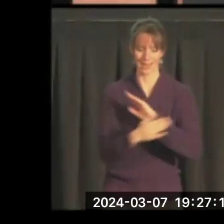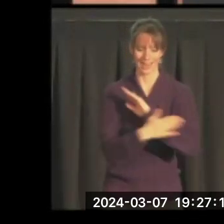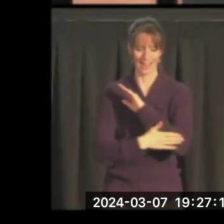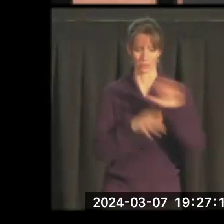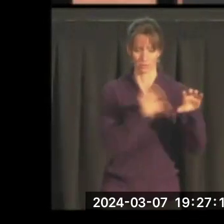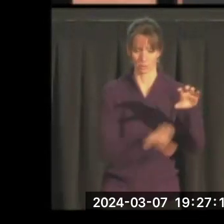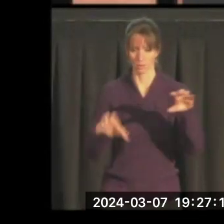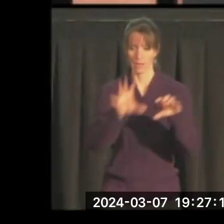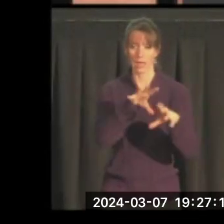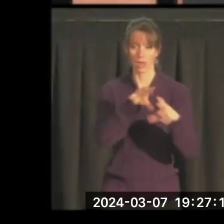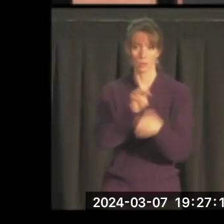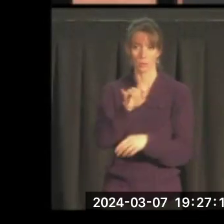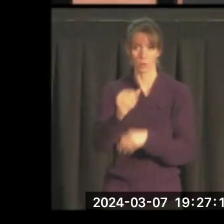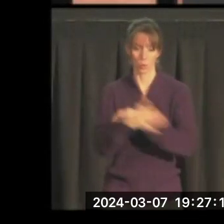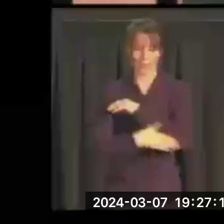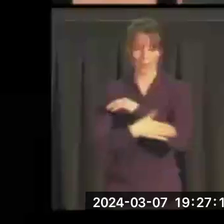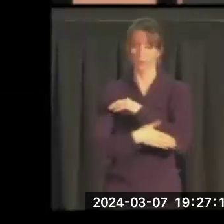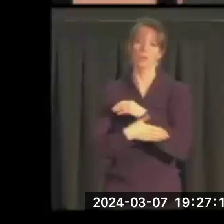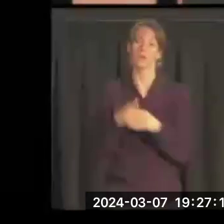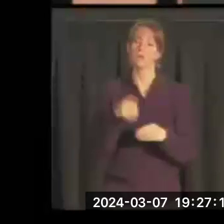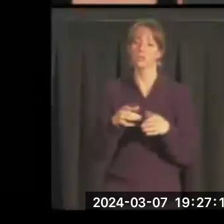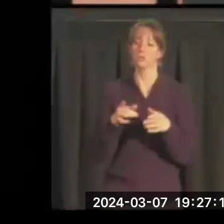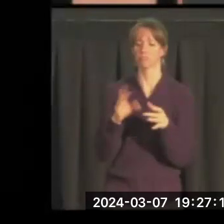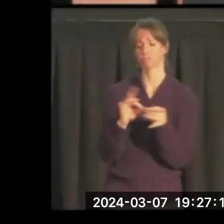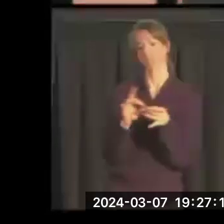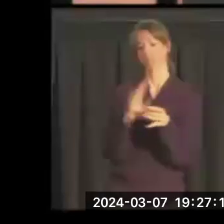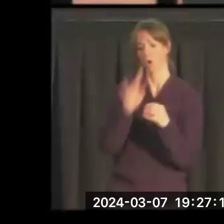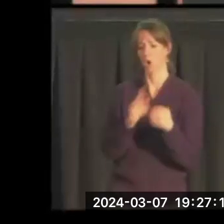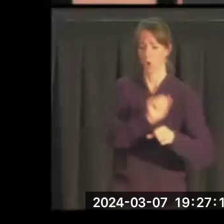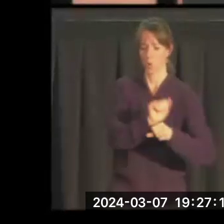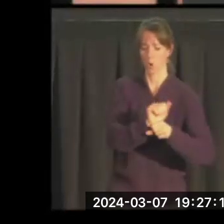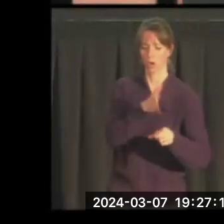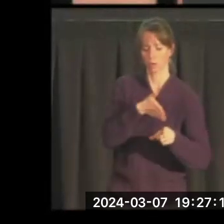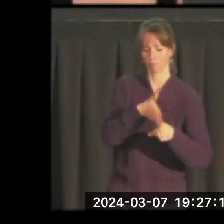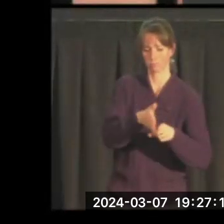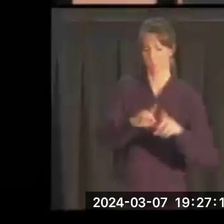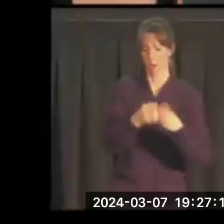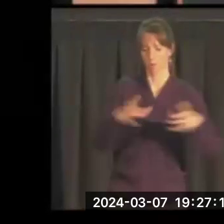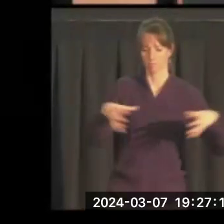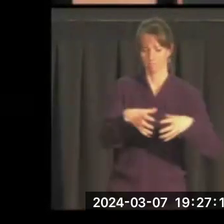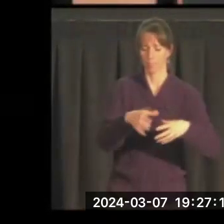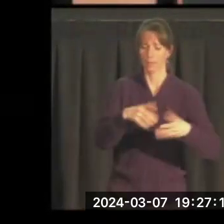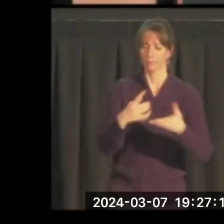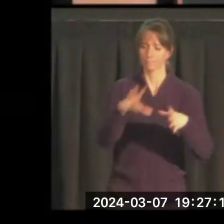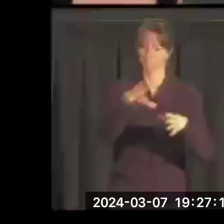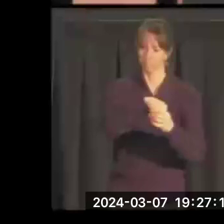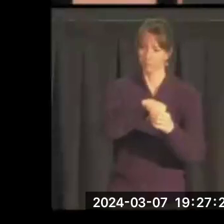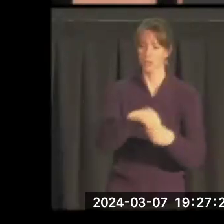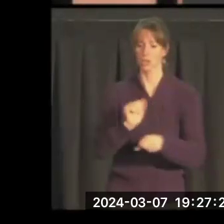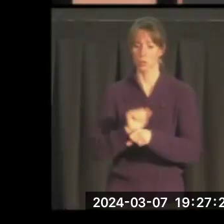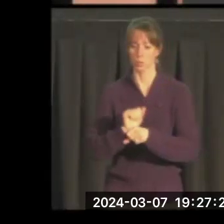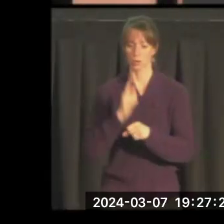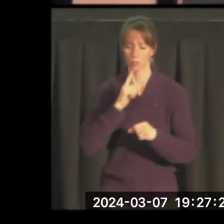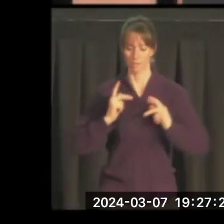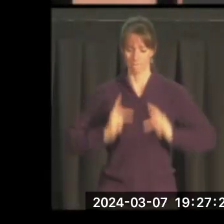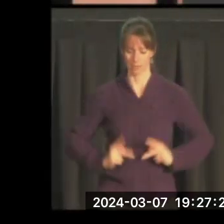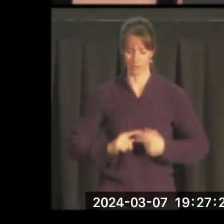including Missoula County, spoke on the work in which her department does. She mentioned that she works with physically,